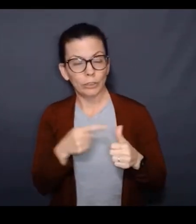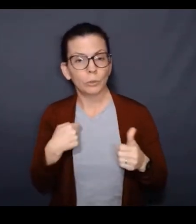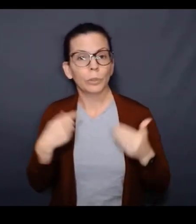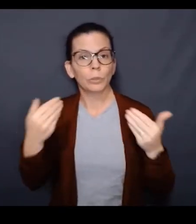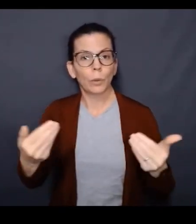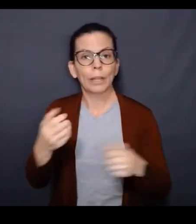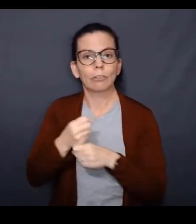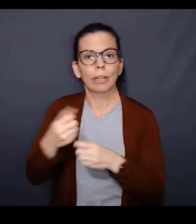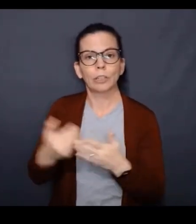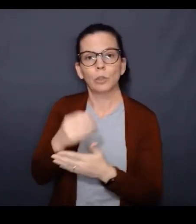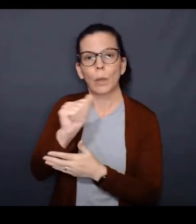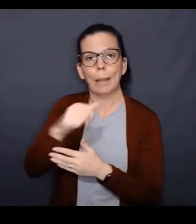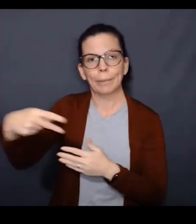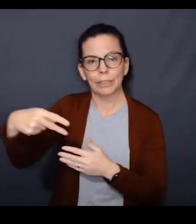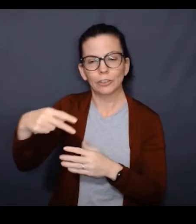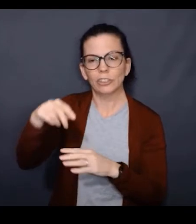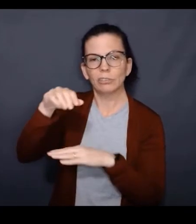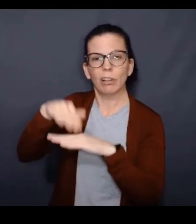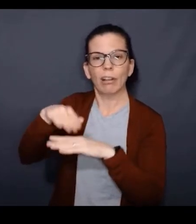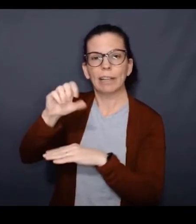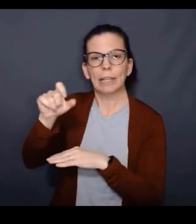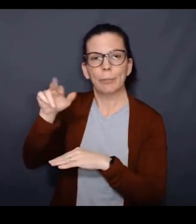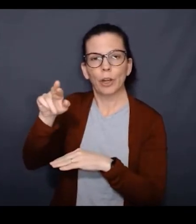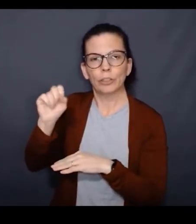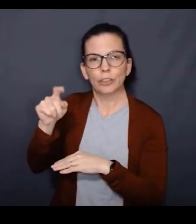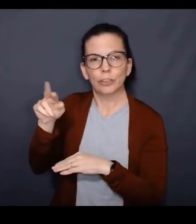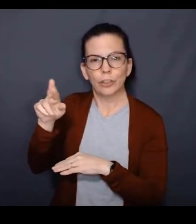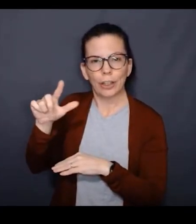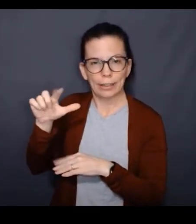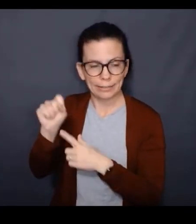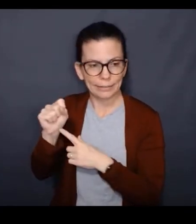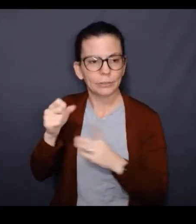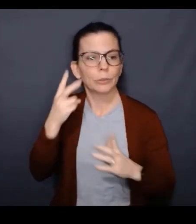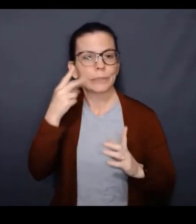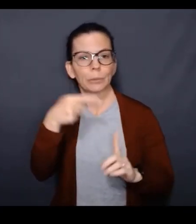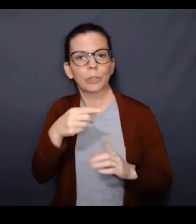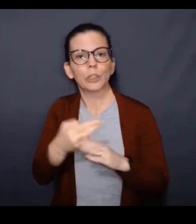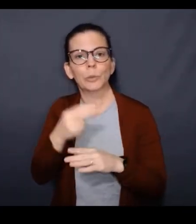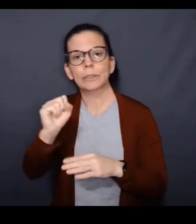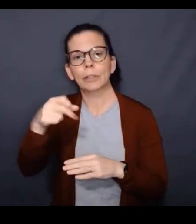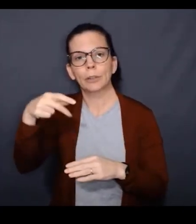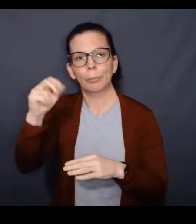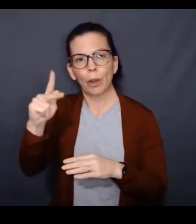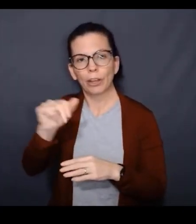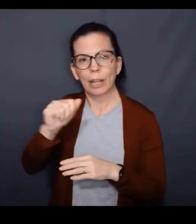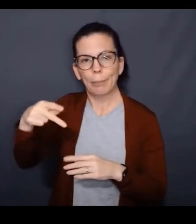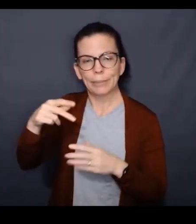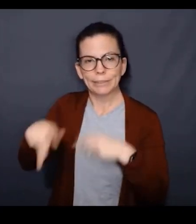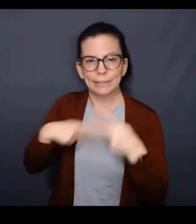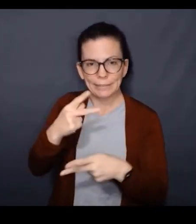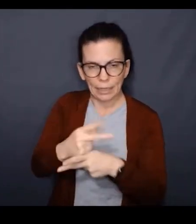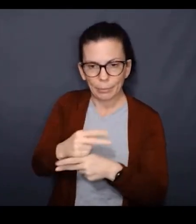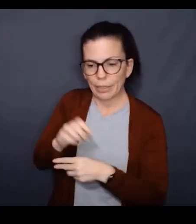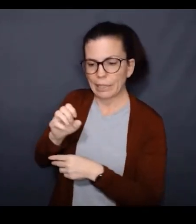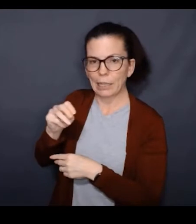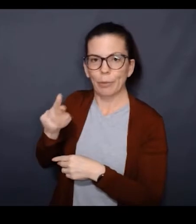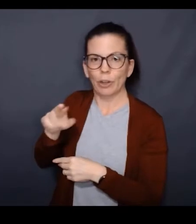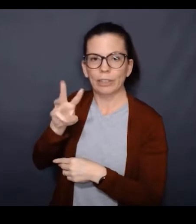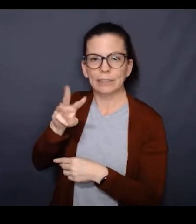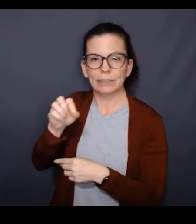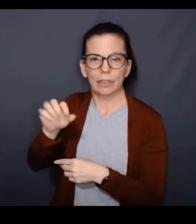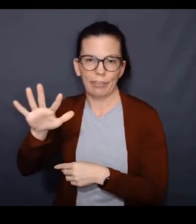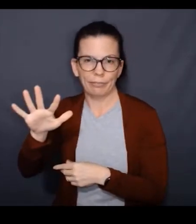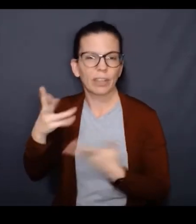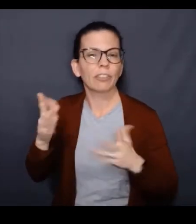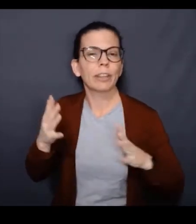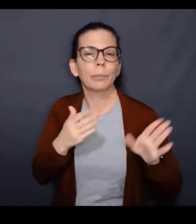First, we're going to go ahead and create a new application on EMR Serverless. You can see here, we're going to use the Spark application type and EMR 6